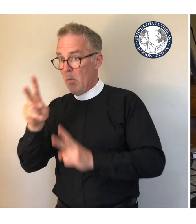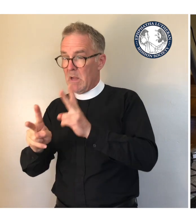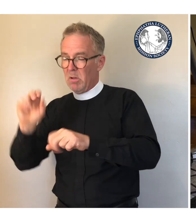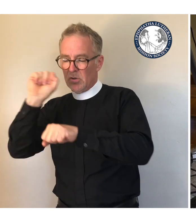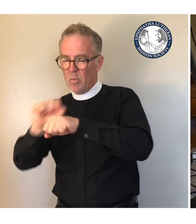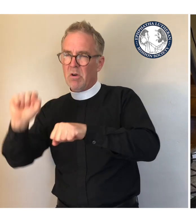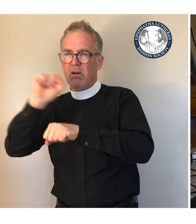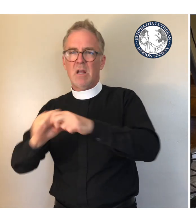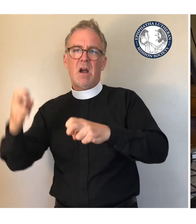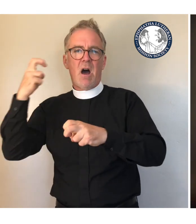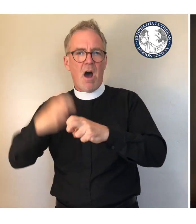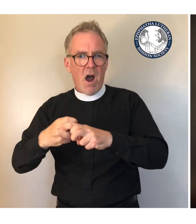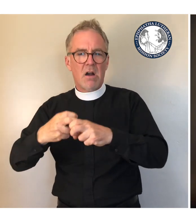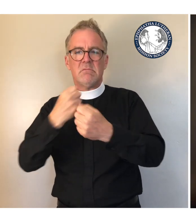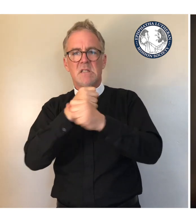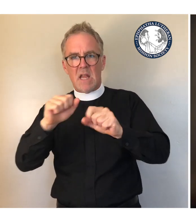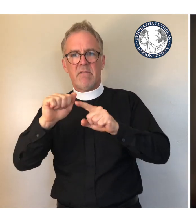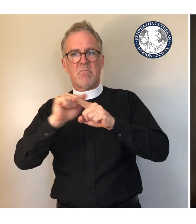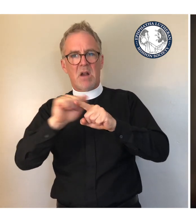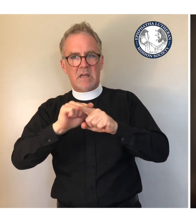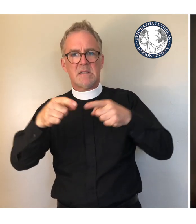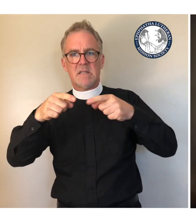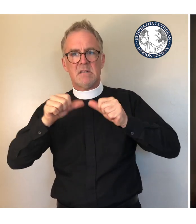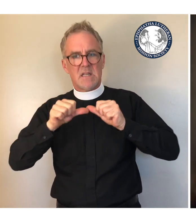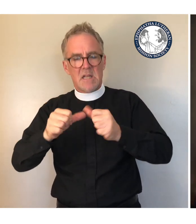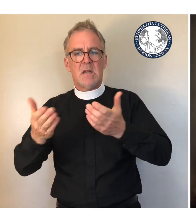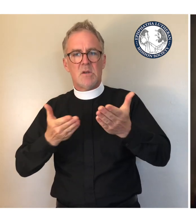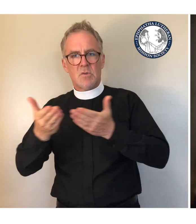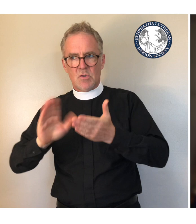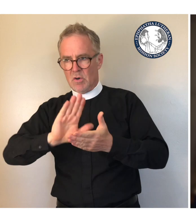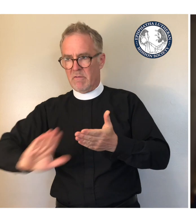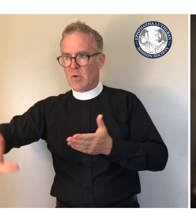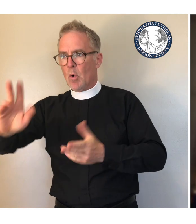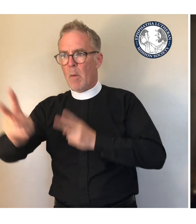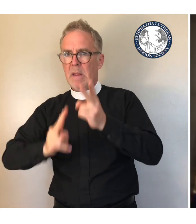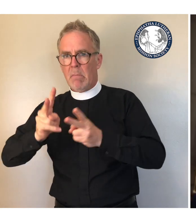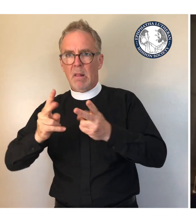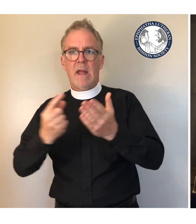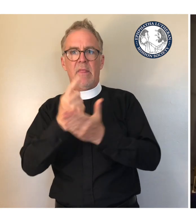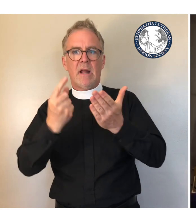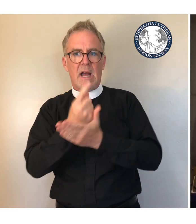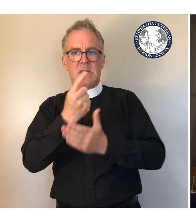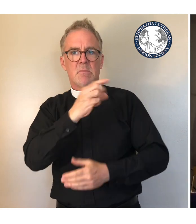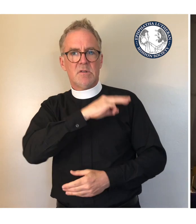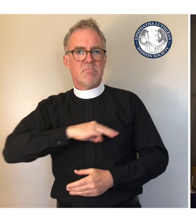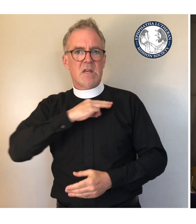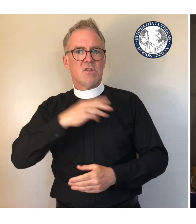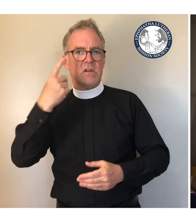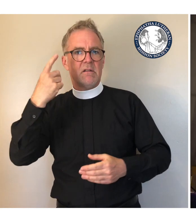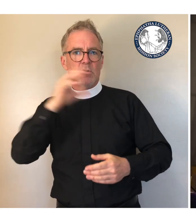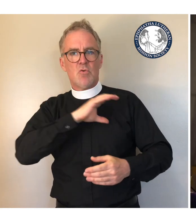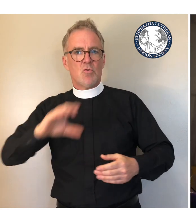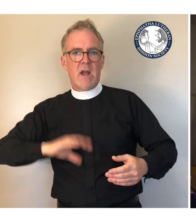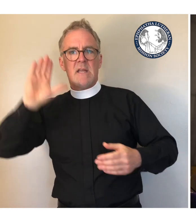over backward to be safe and continue to serve your people and the mission of the gospel of Christ's glorious and free